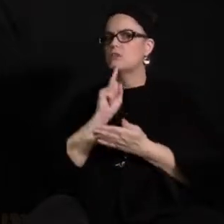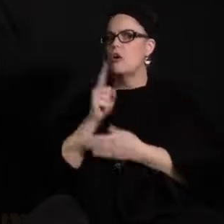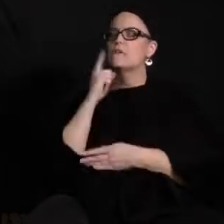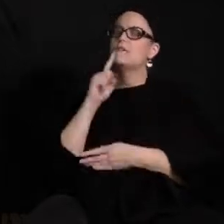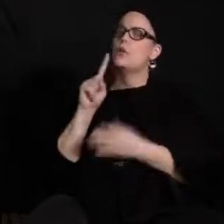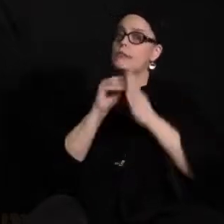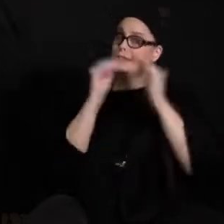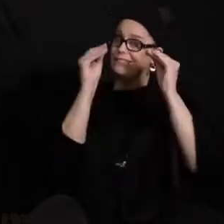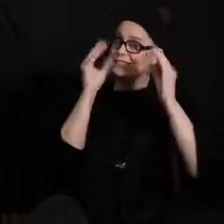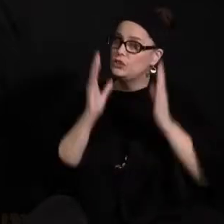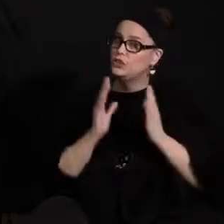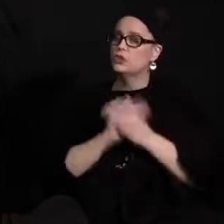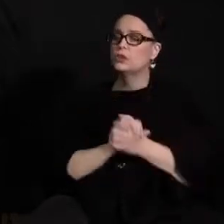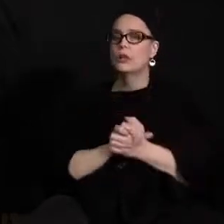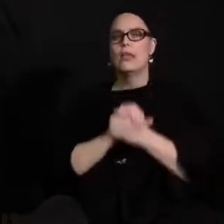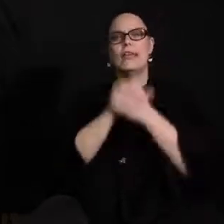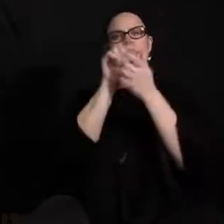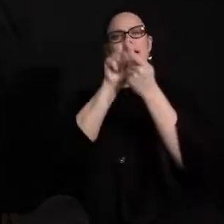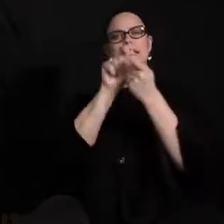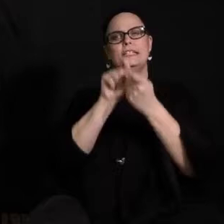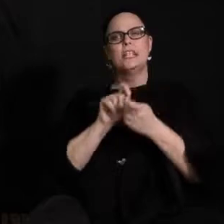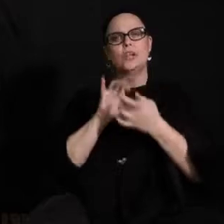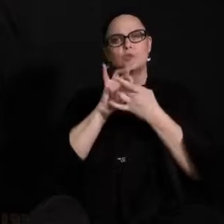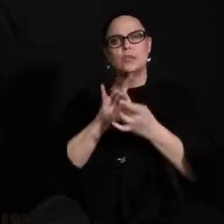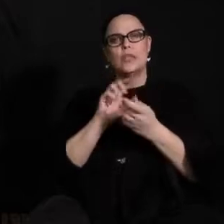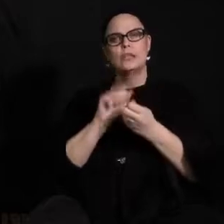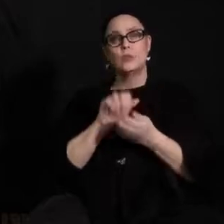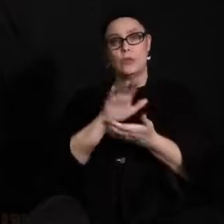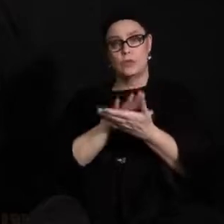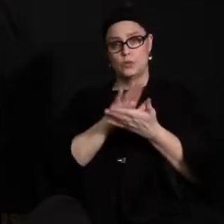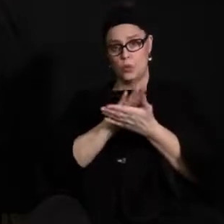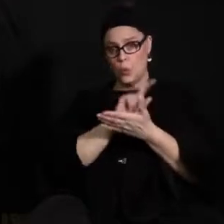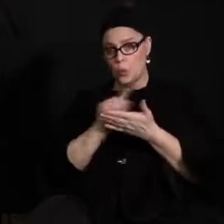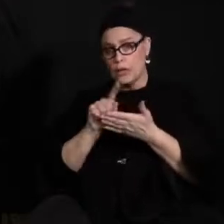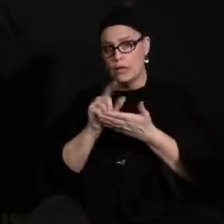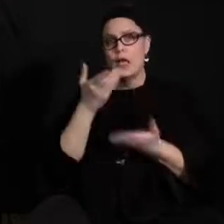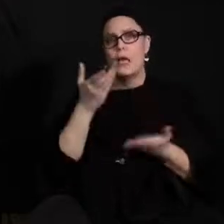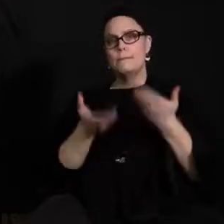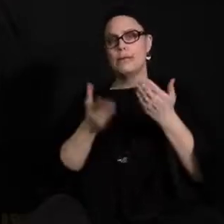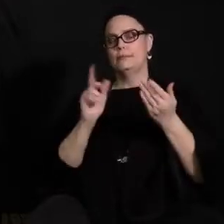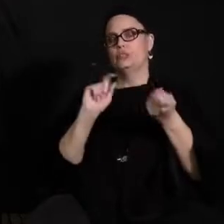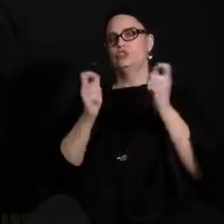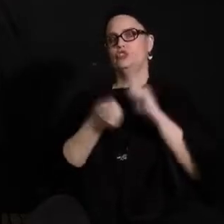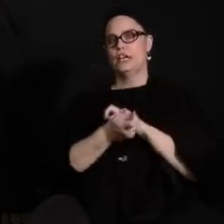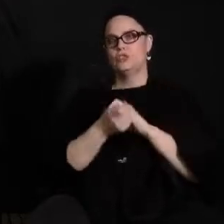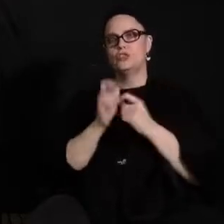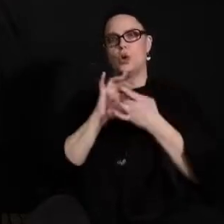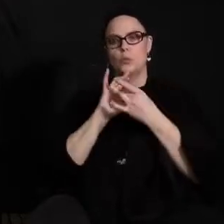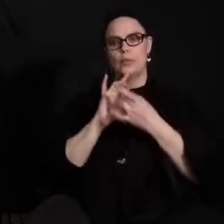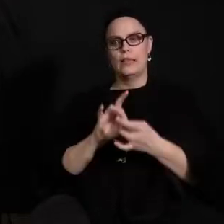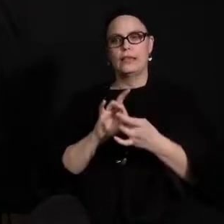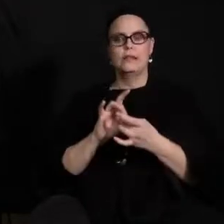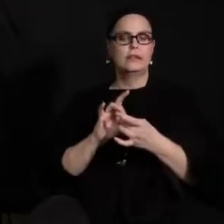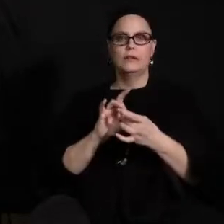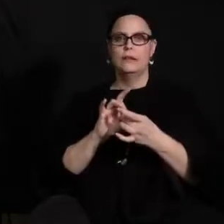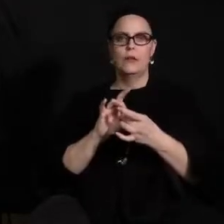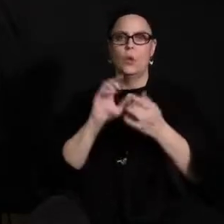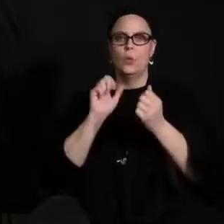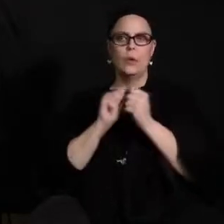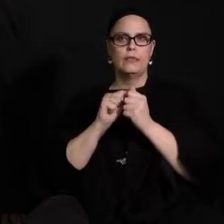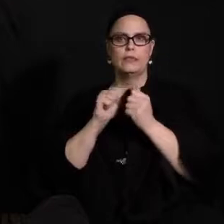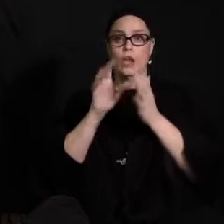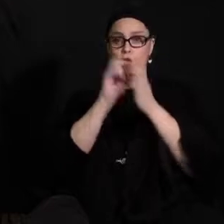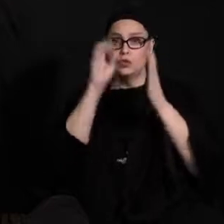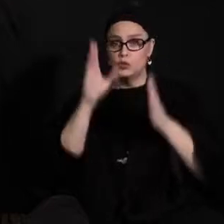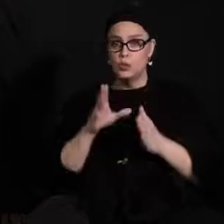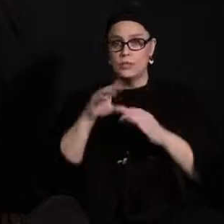details of the school week may change just based on the fact that we're going to have students